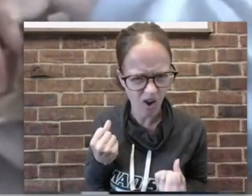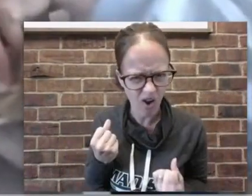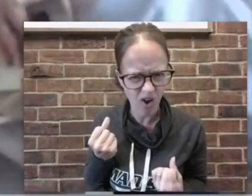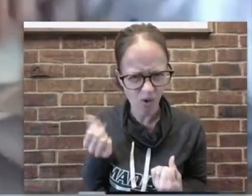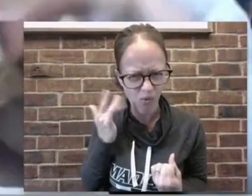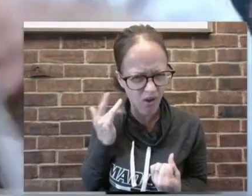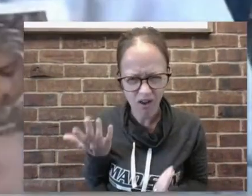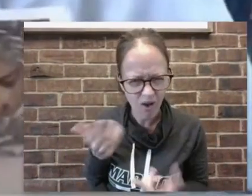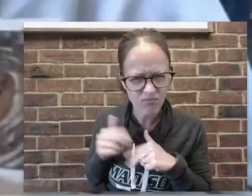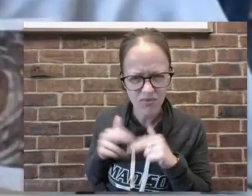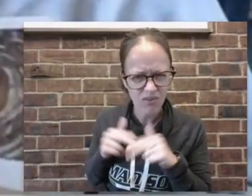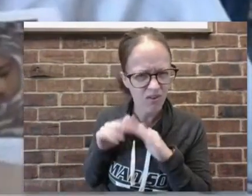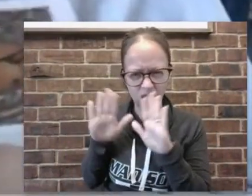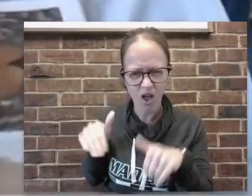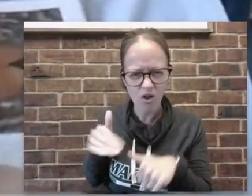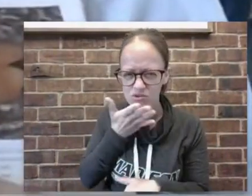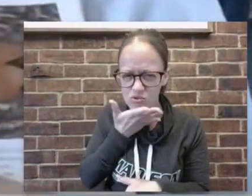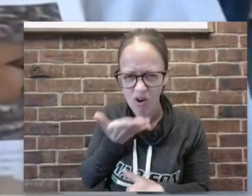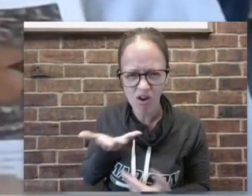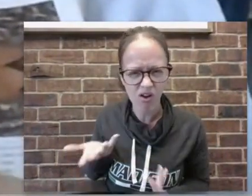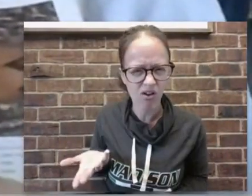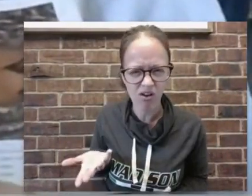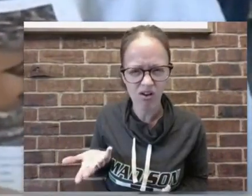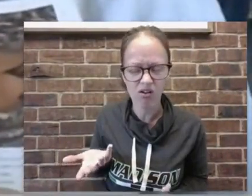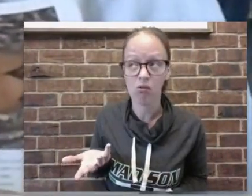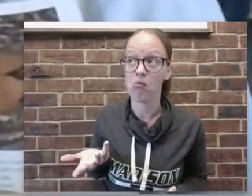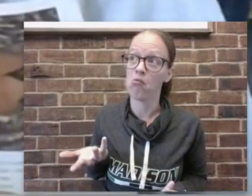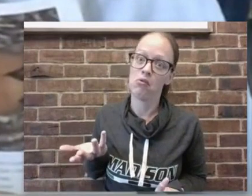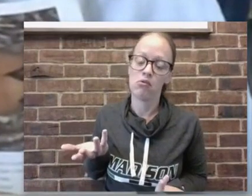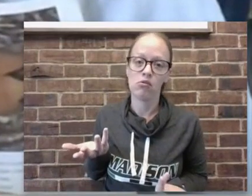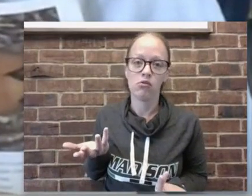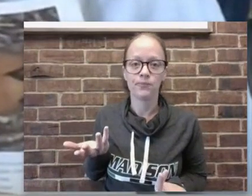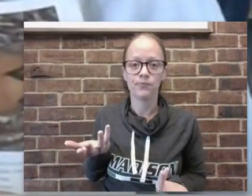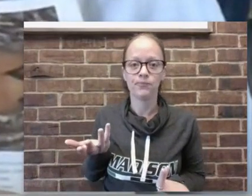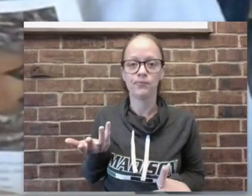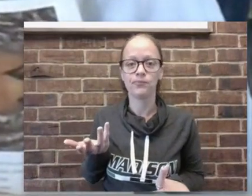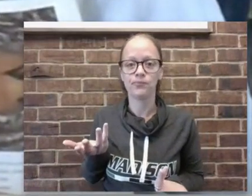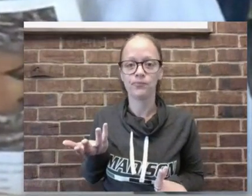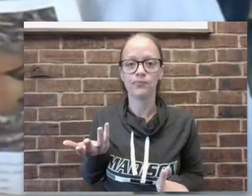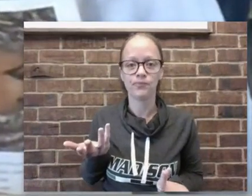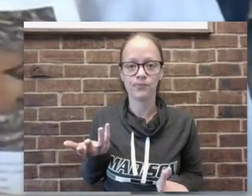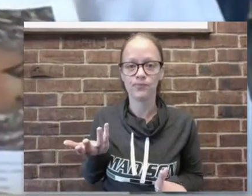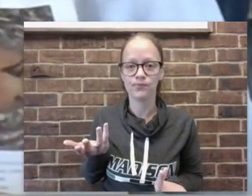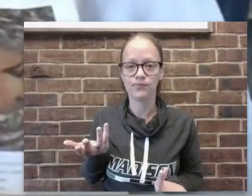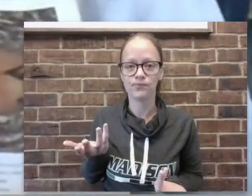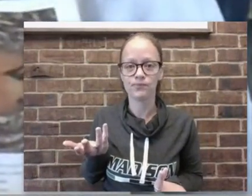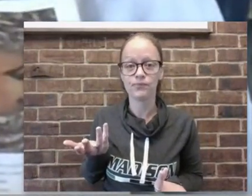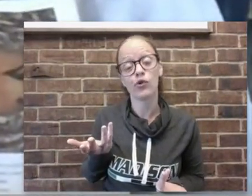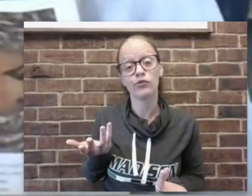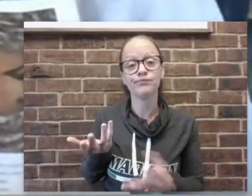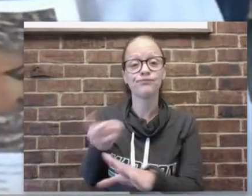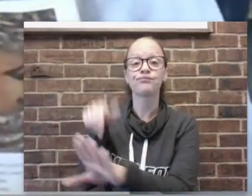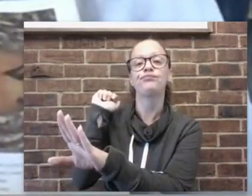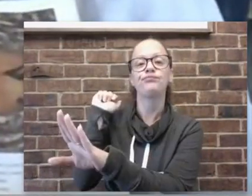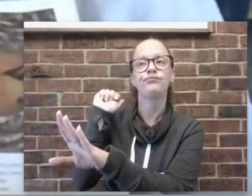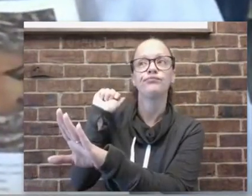so of course the minute I knocked on the